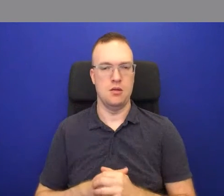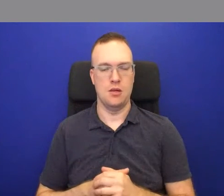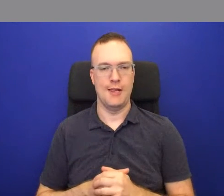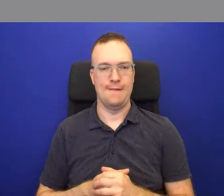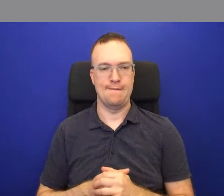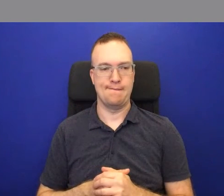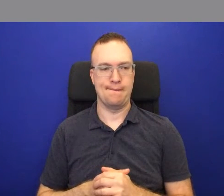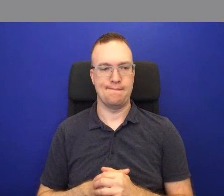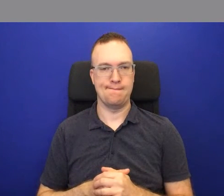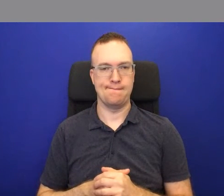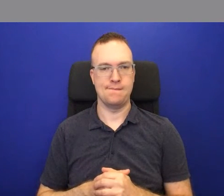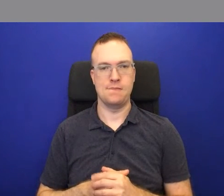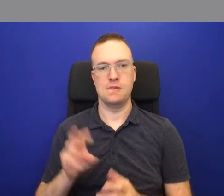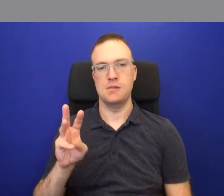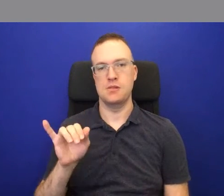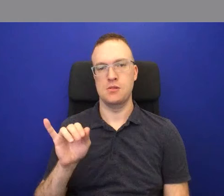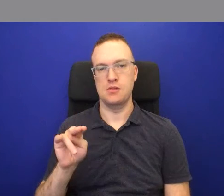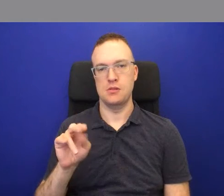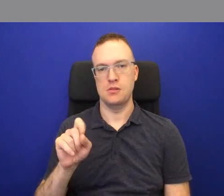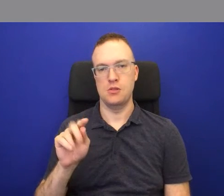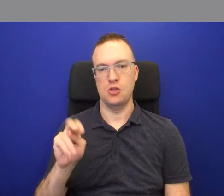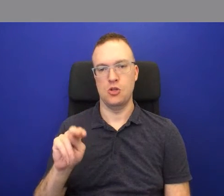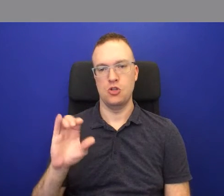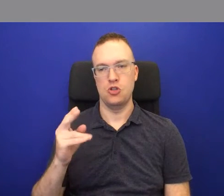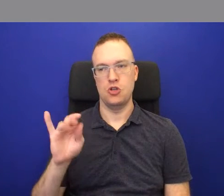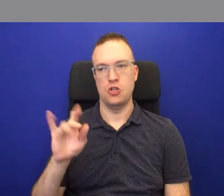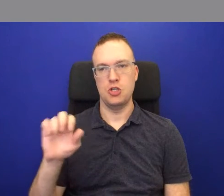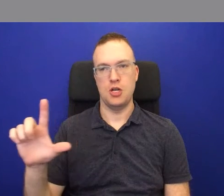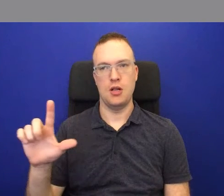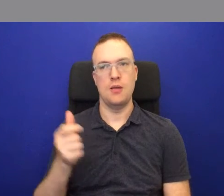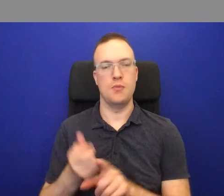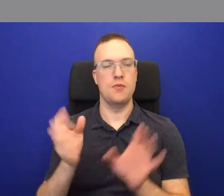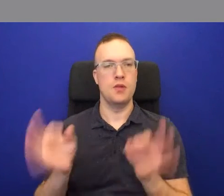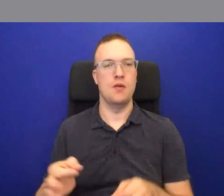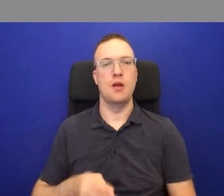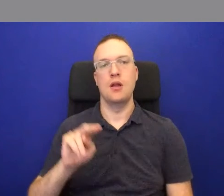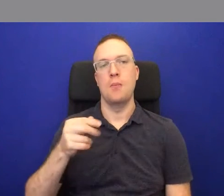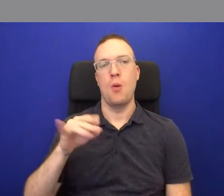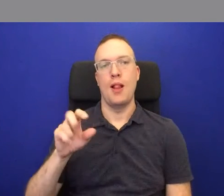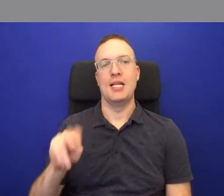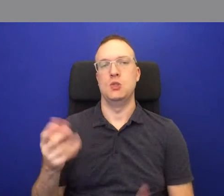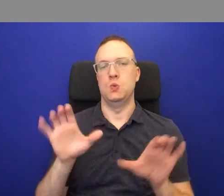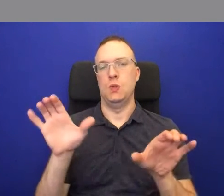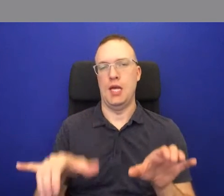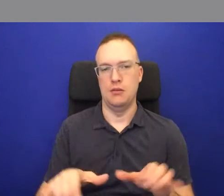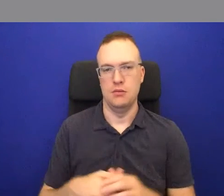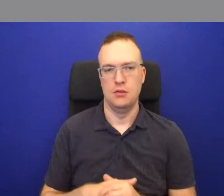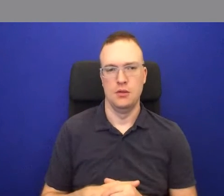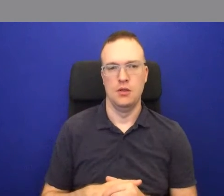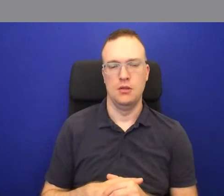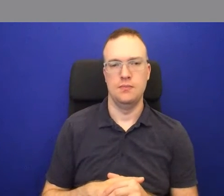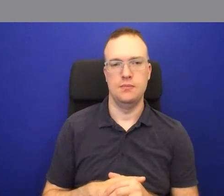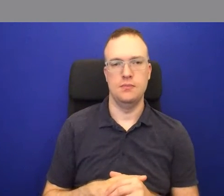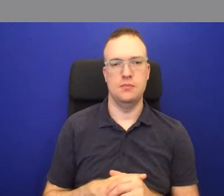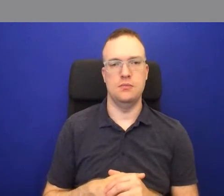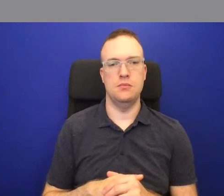Winston Churchill made this decision. Napoleon did this. The